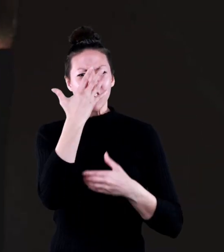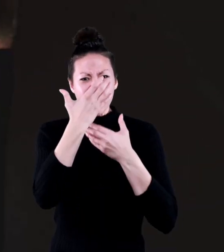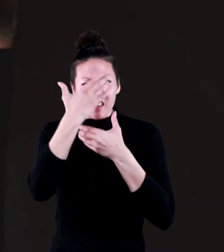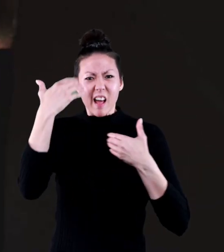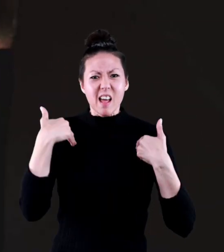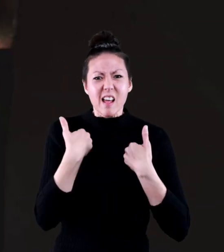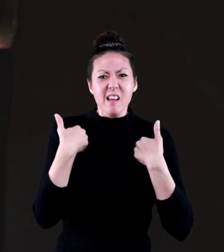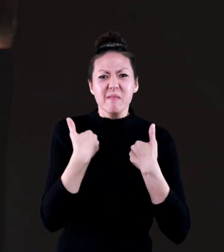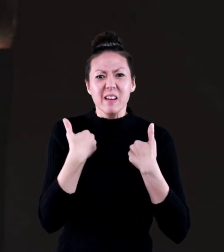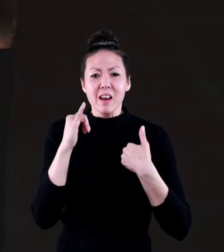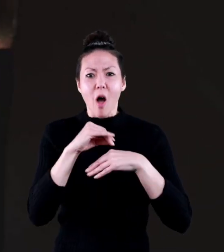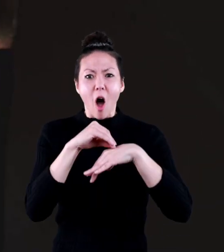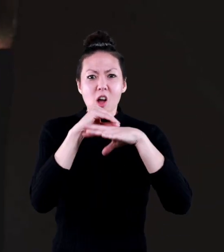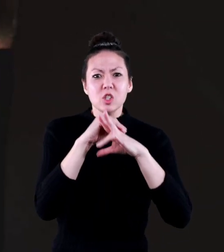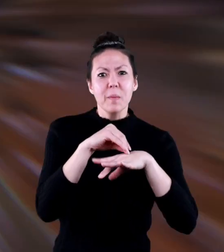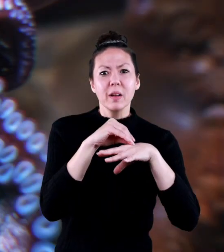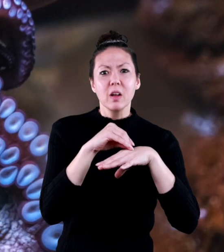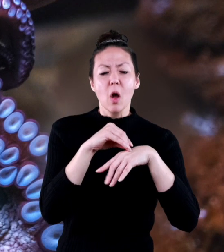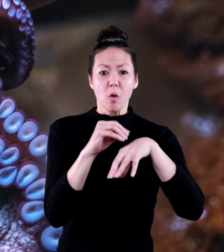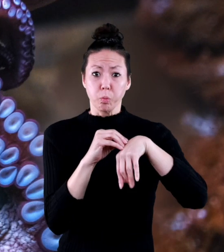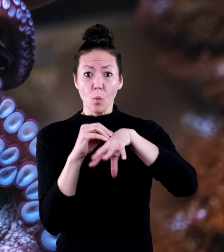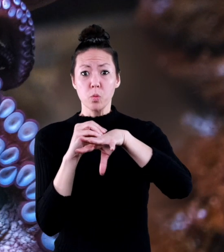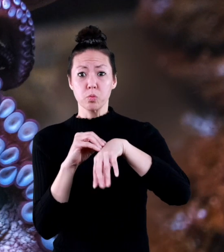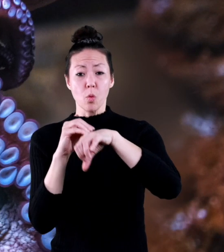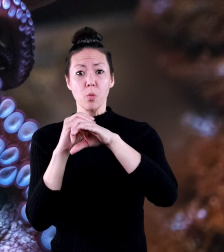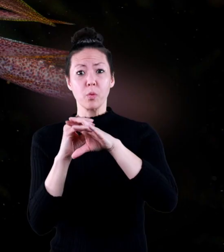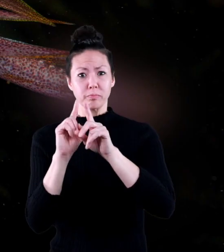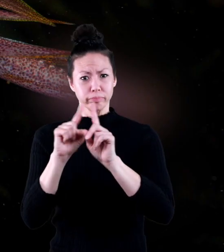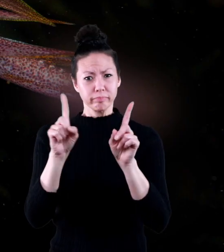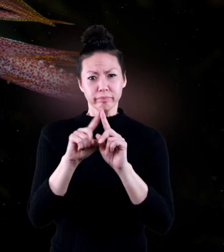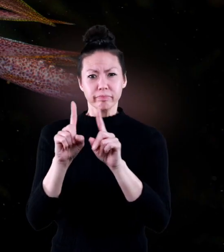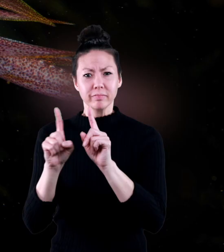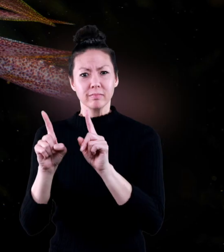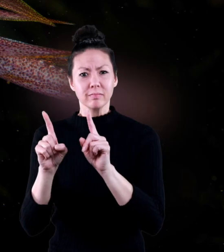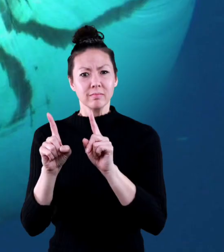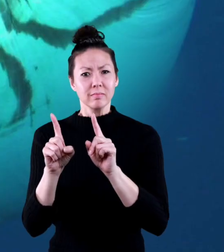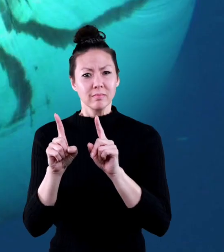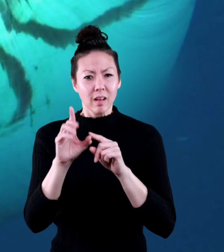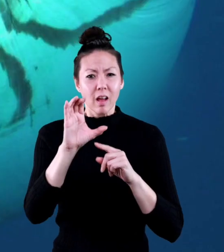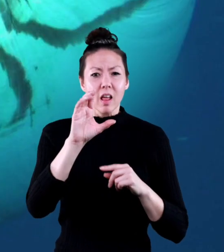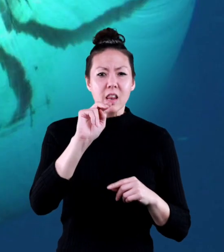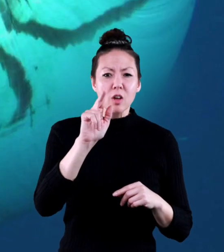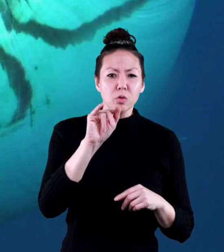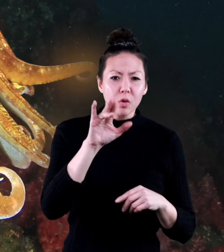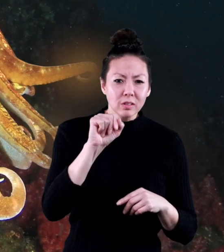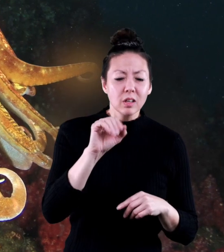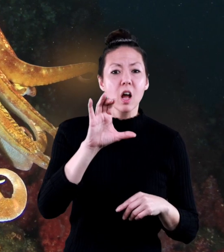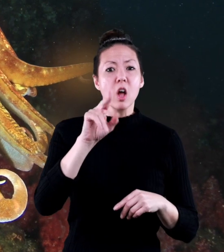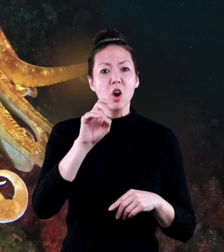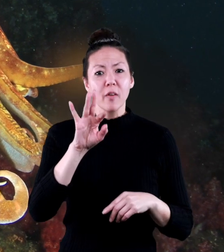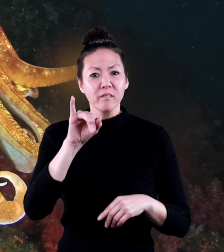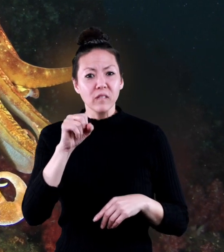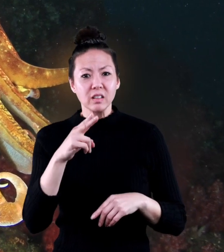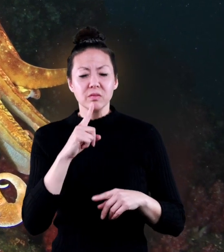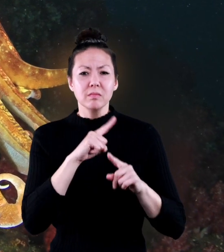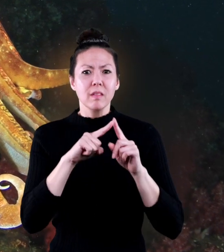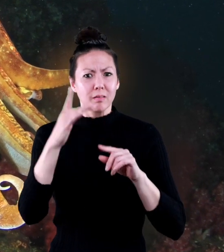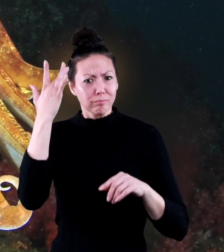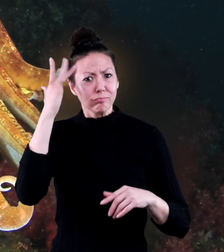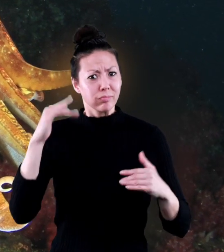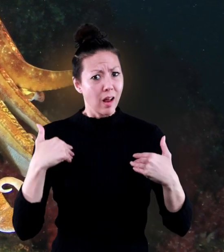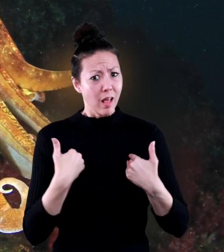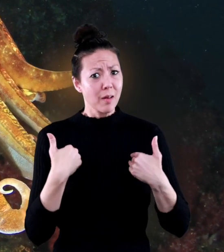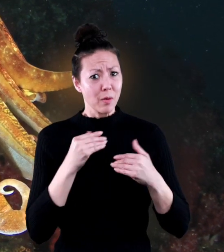Strange and freaky looking animals like octopus and squid and the nautilus and the cuttlefish. These